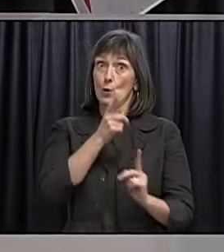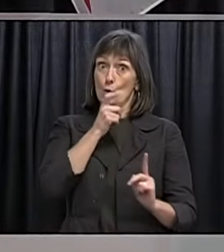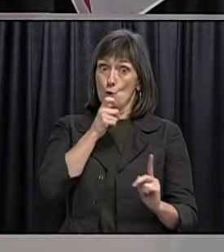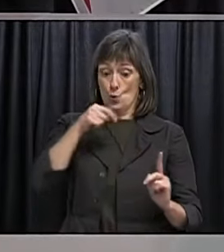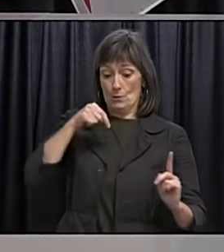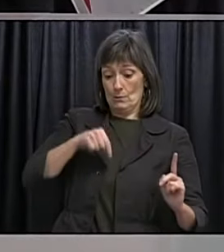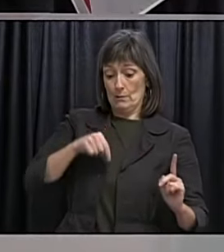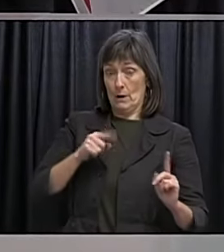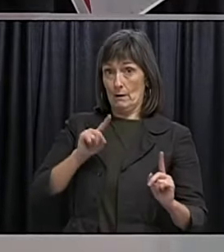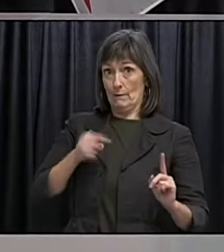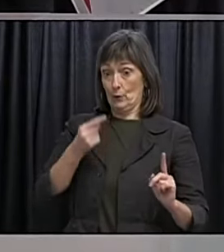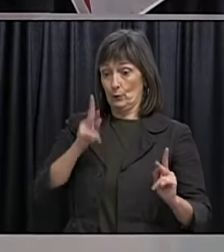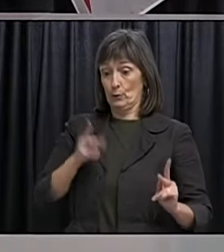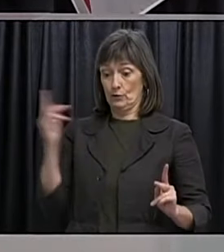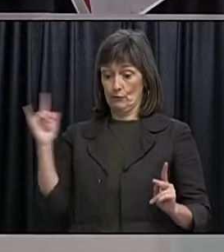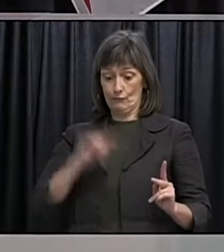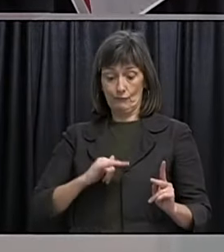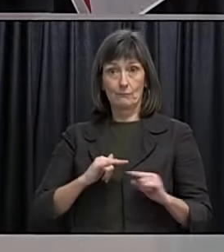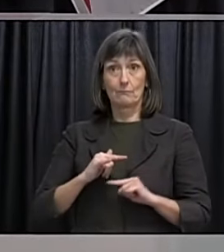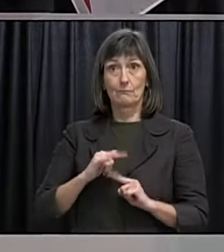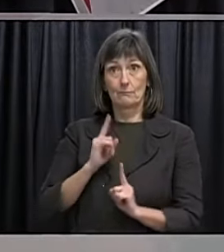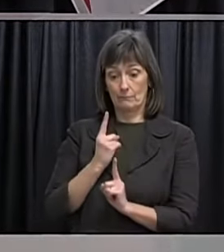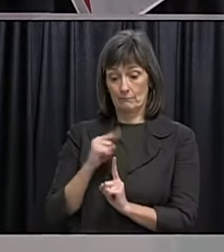And what. Exactly. Is involved. In. Backward.